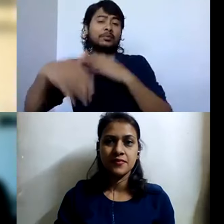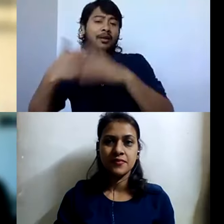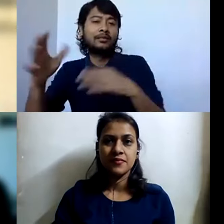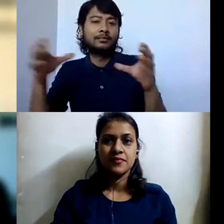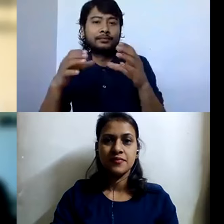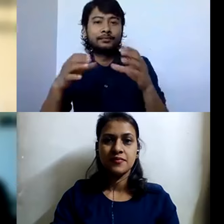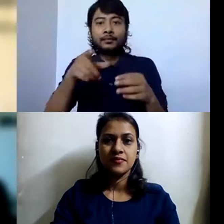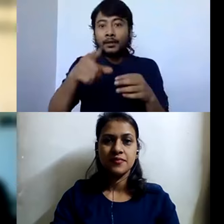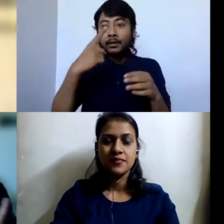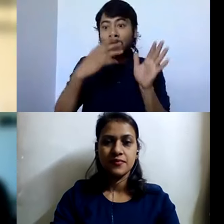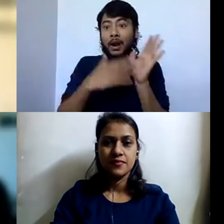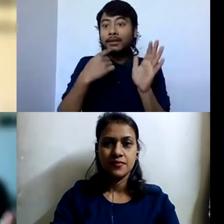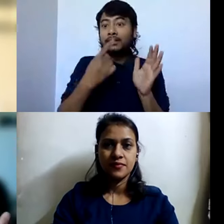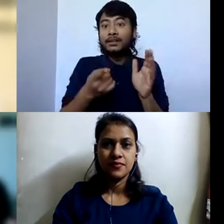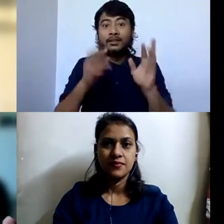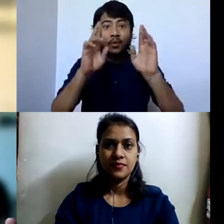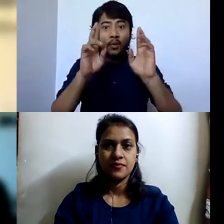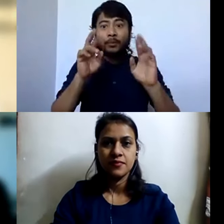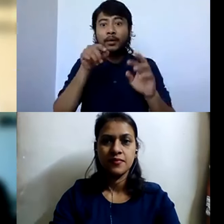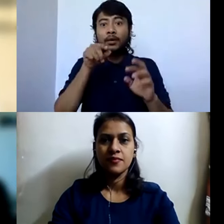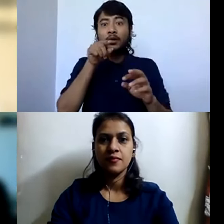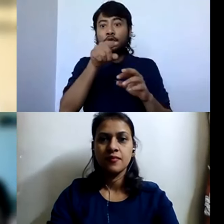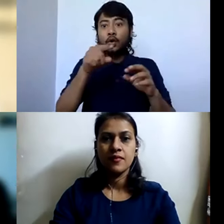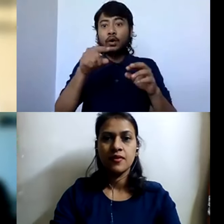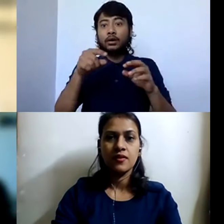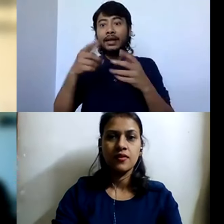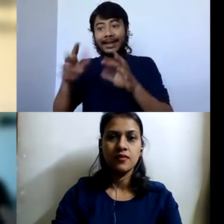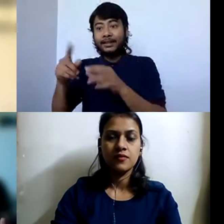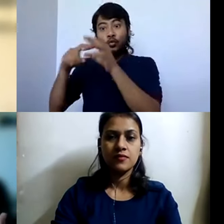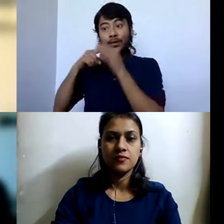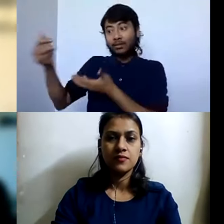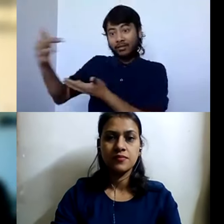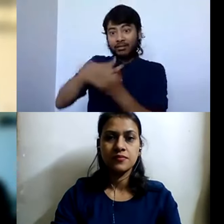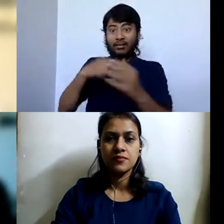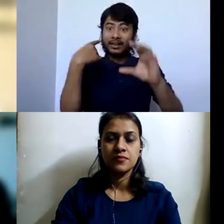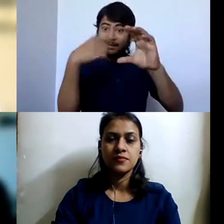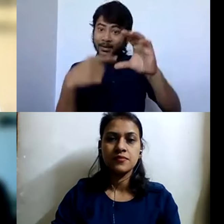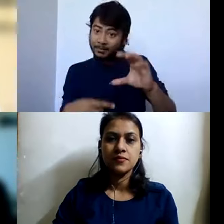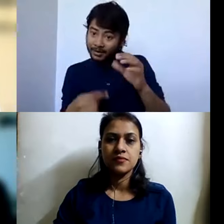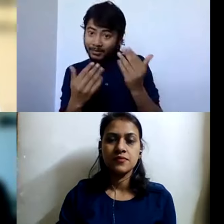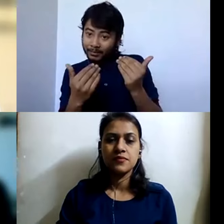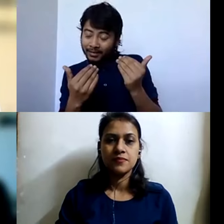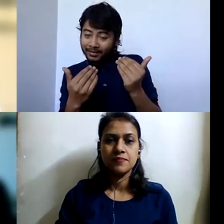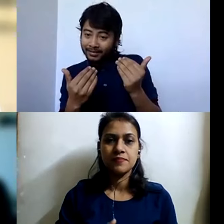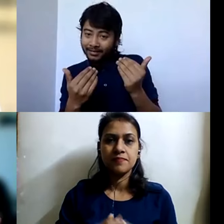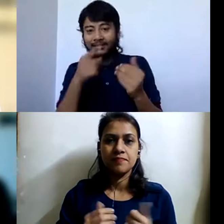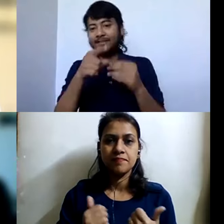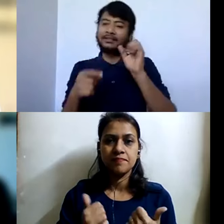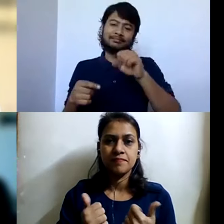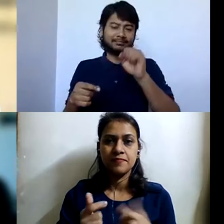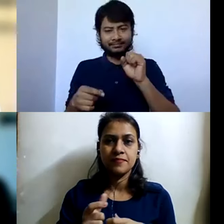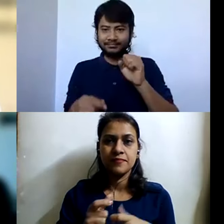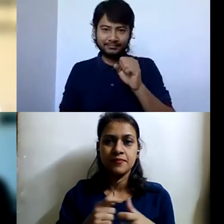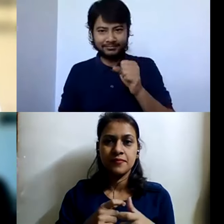post the comments on questions to your email address. And if you have time, then we'll pass it on to the people who are. Yeah,